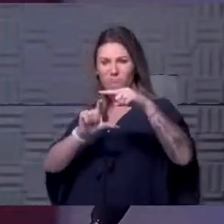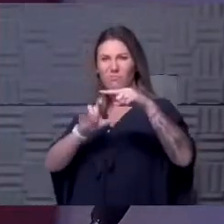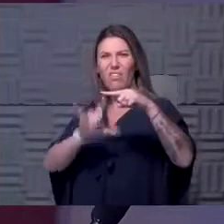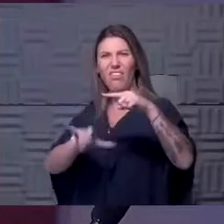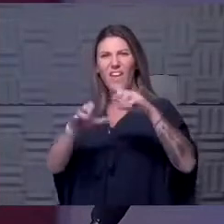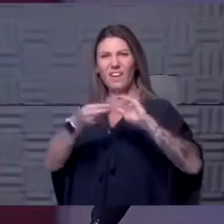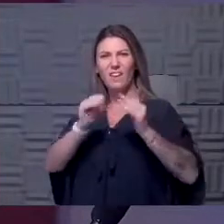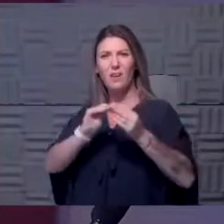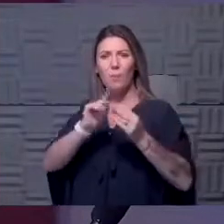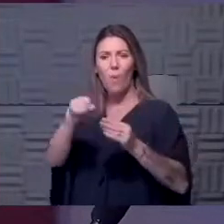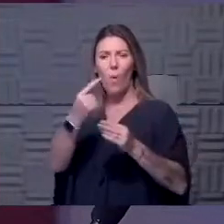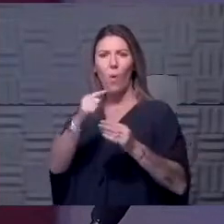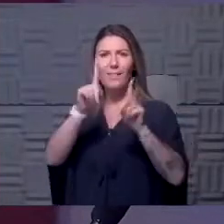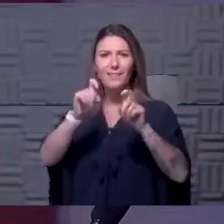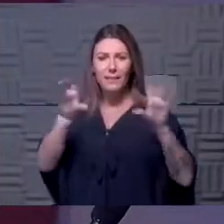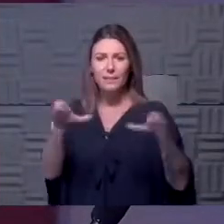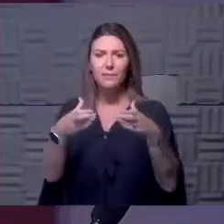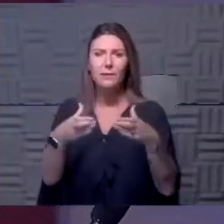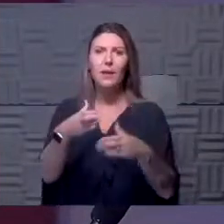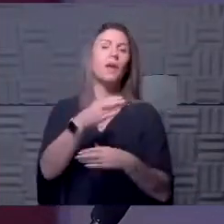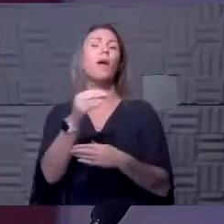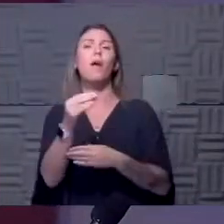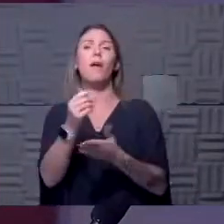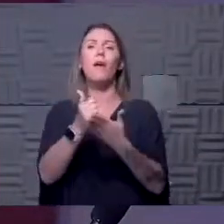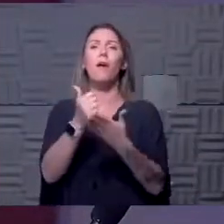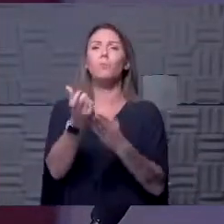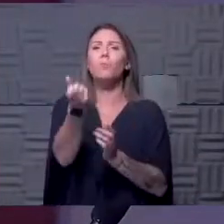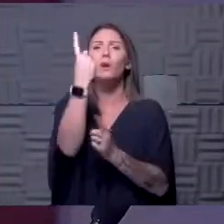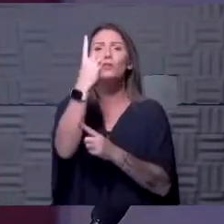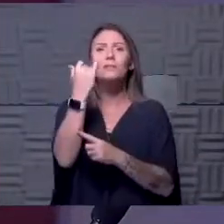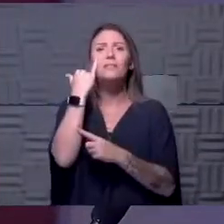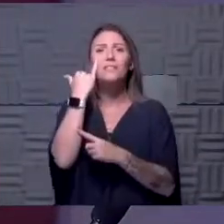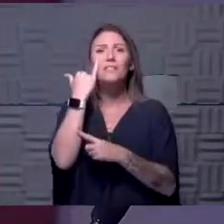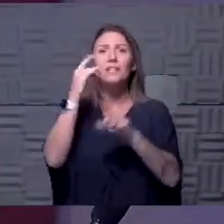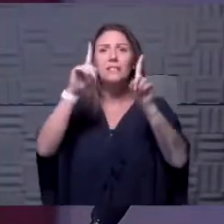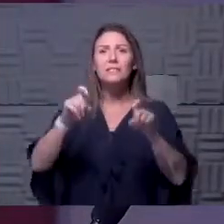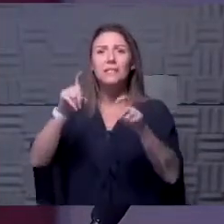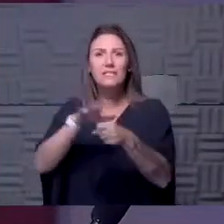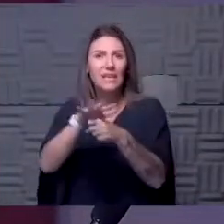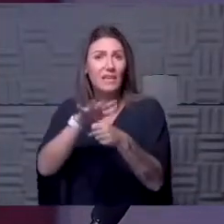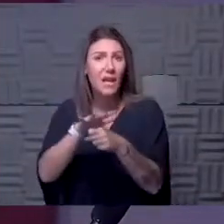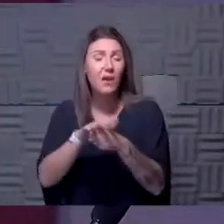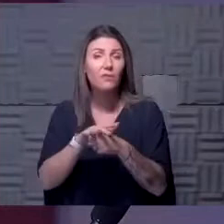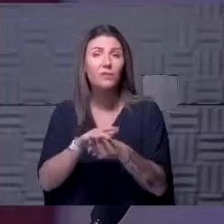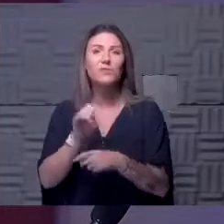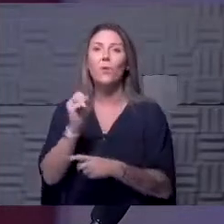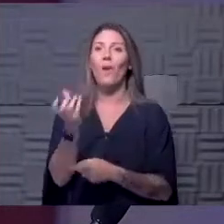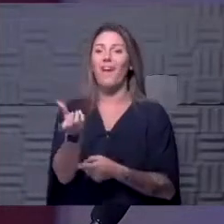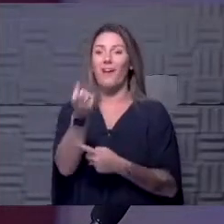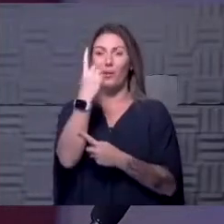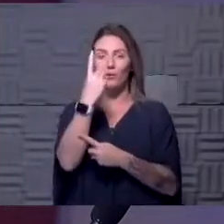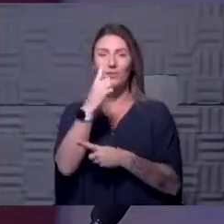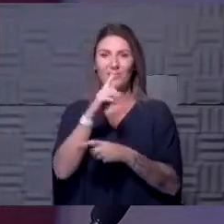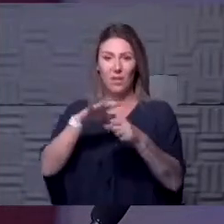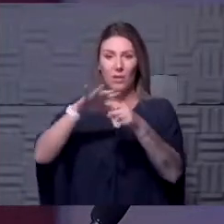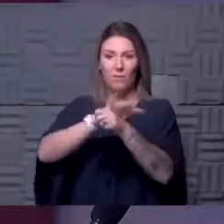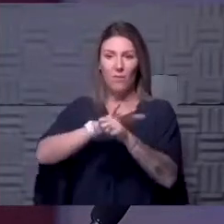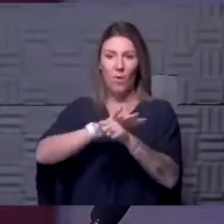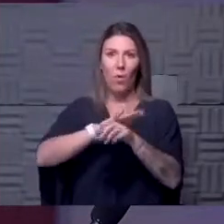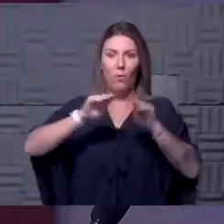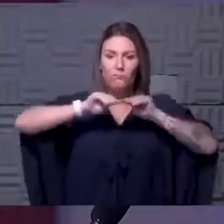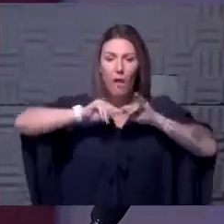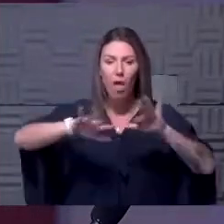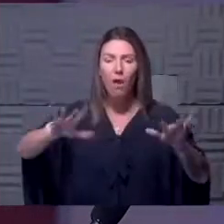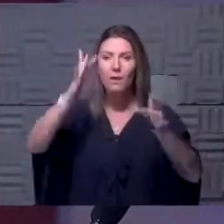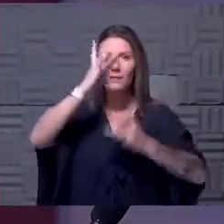It's because that helps us understand if we are testing enough right now to understand the full picture of spread of disease